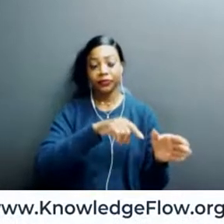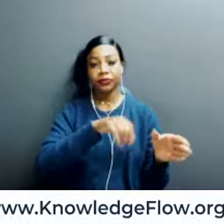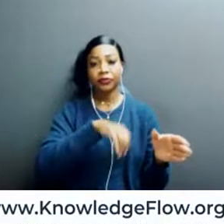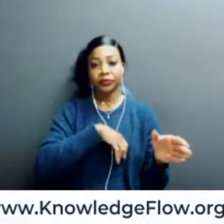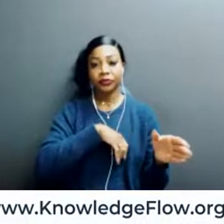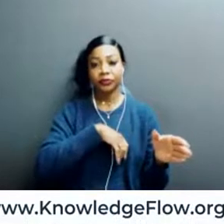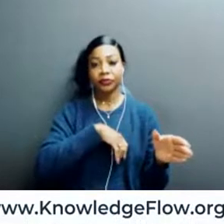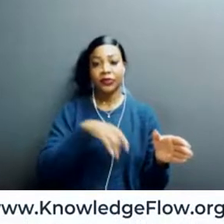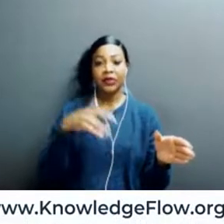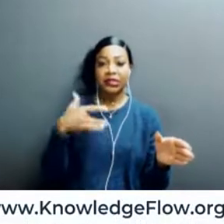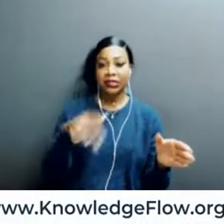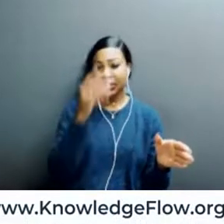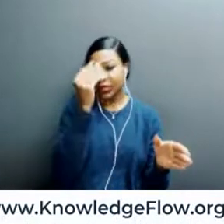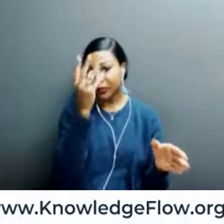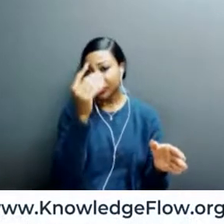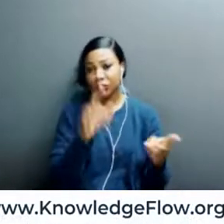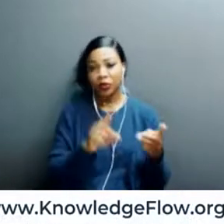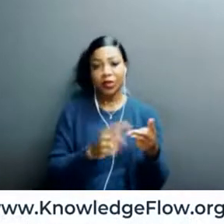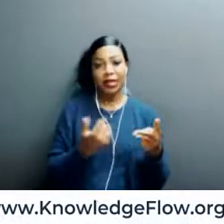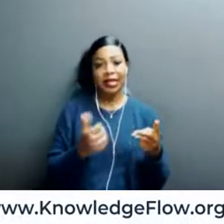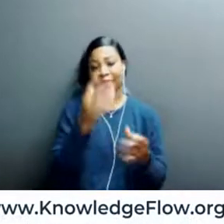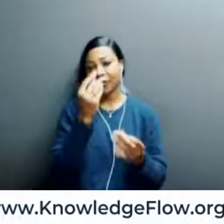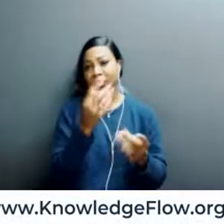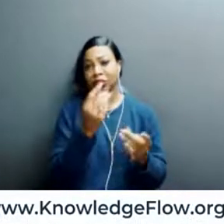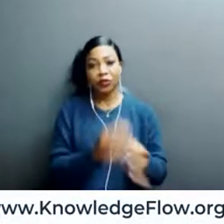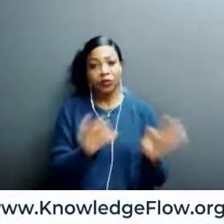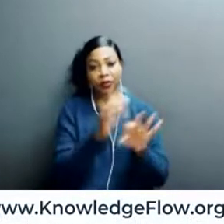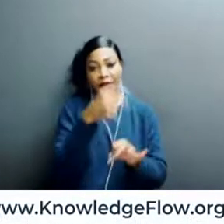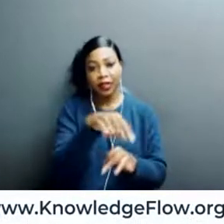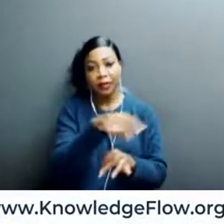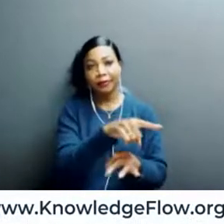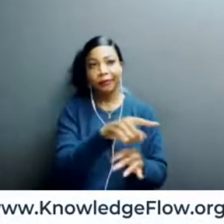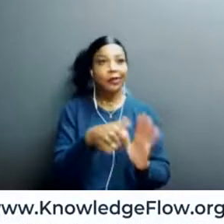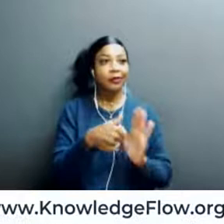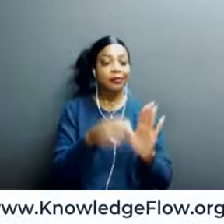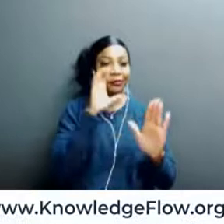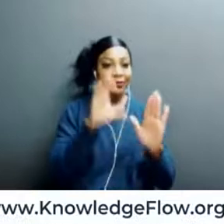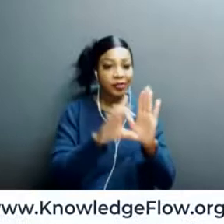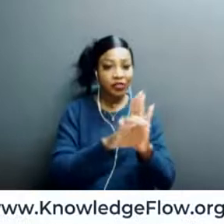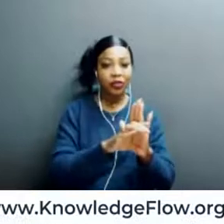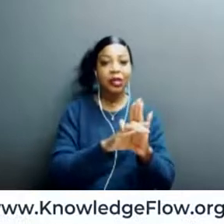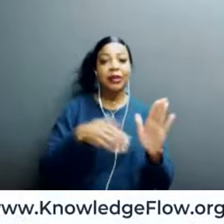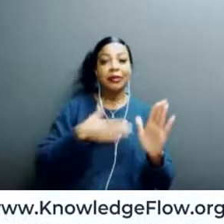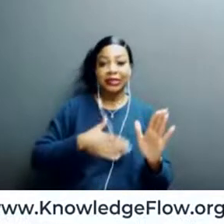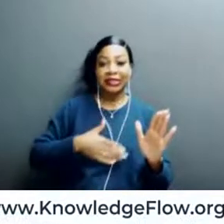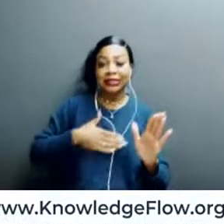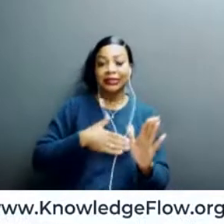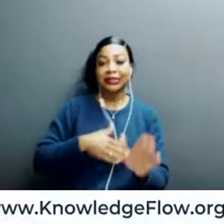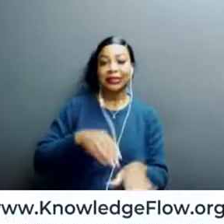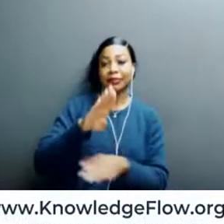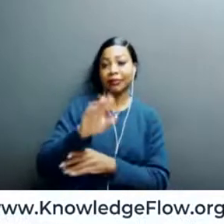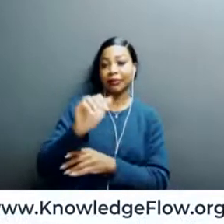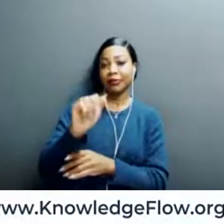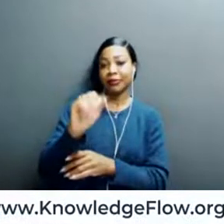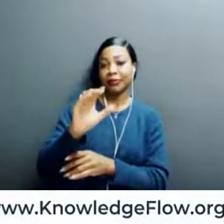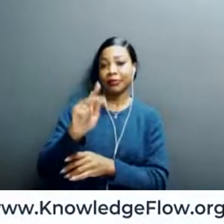data data or data that's important to them, like photos and mementos, is backup. Back up all of your systems and Windows and